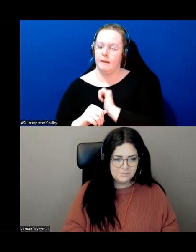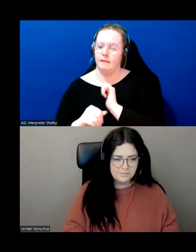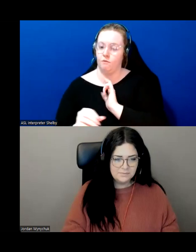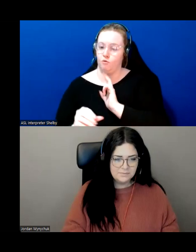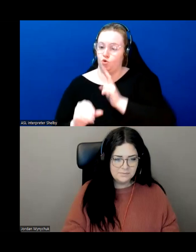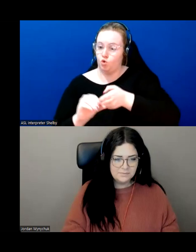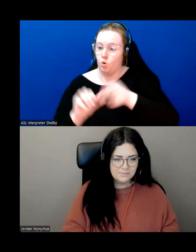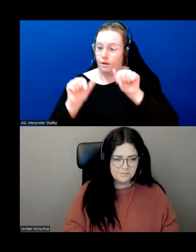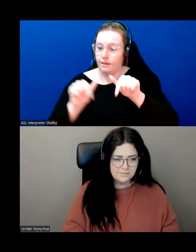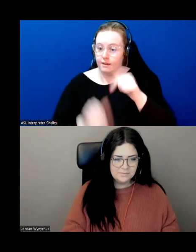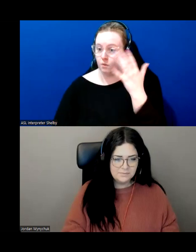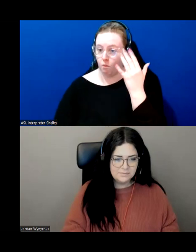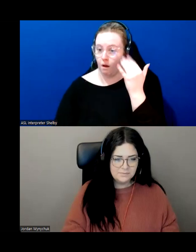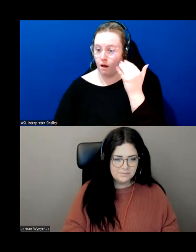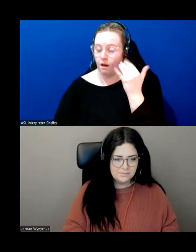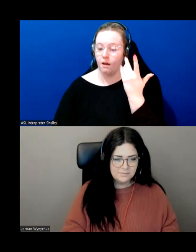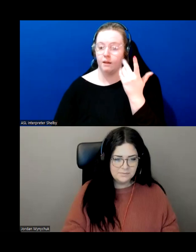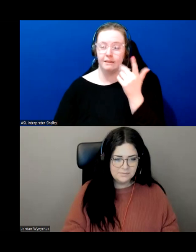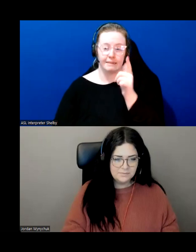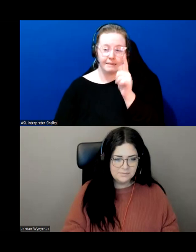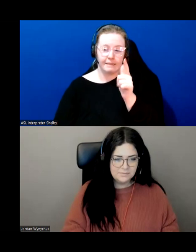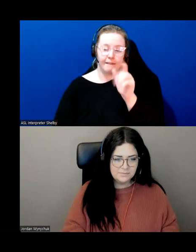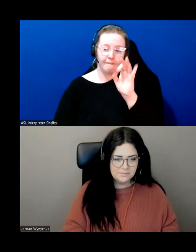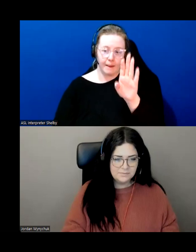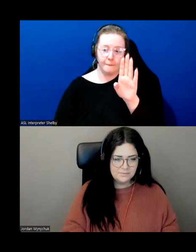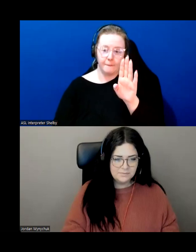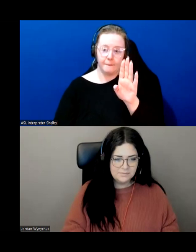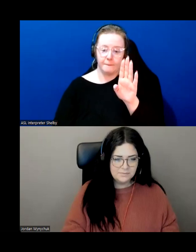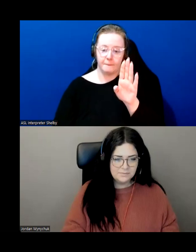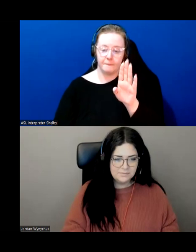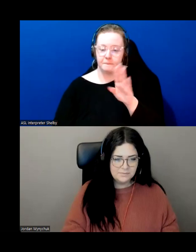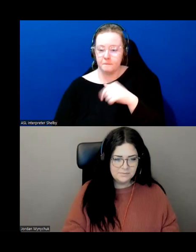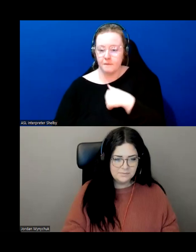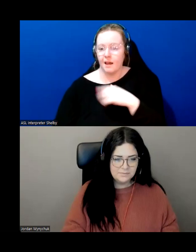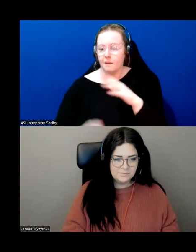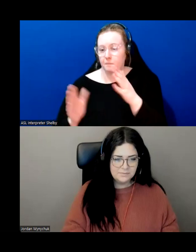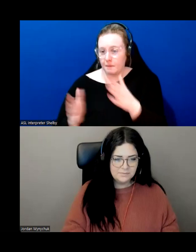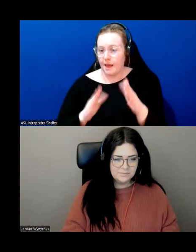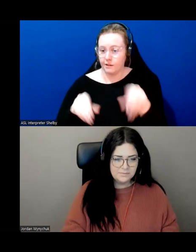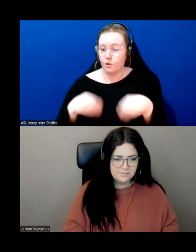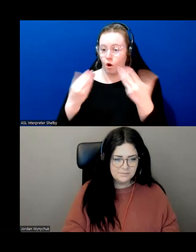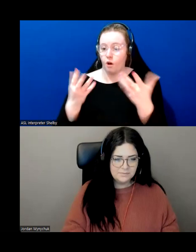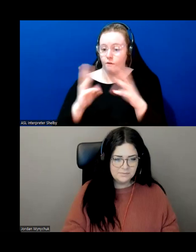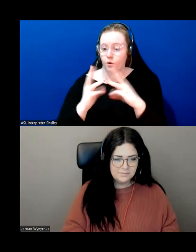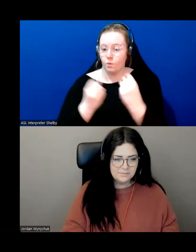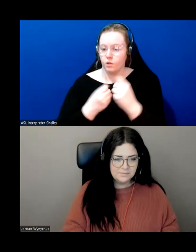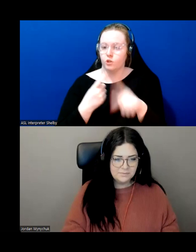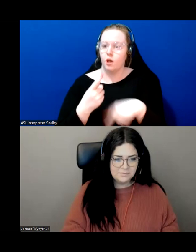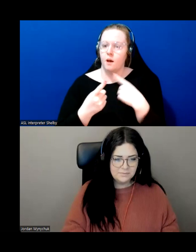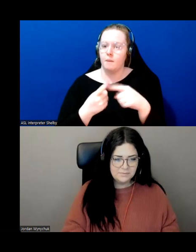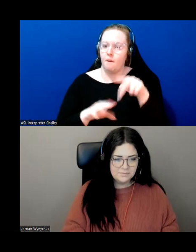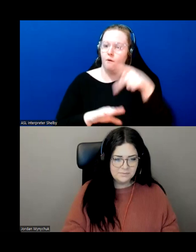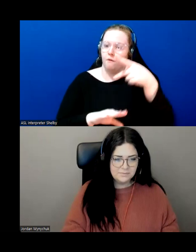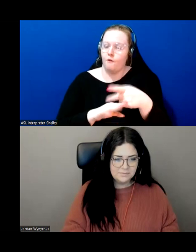because actually later in february i was going to offer a workshop on fall prevention to